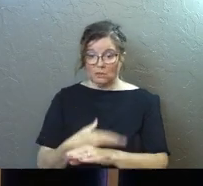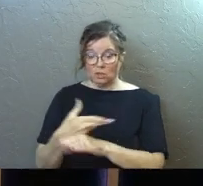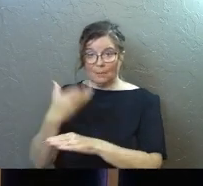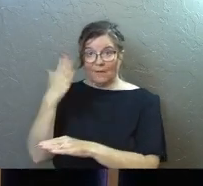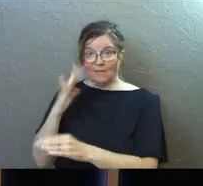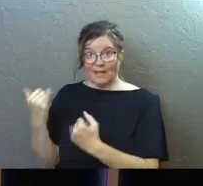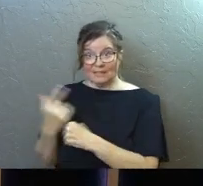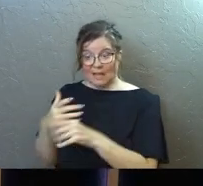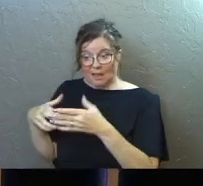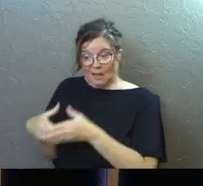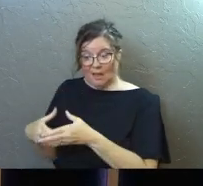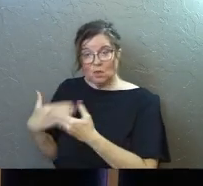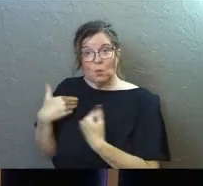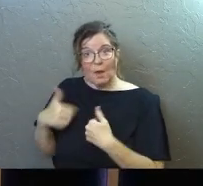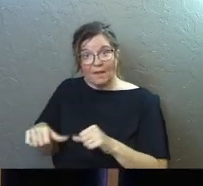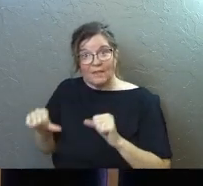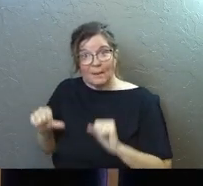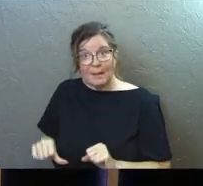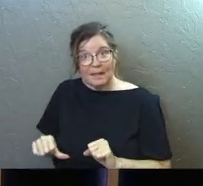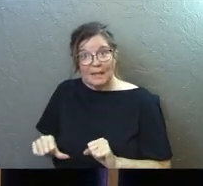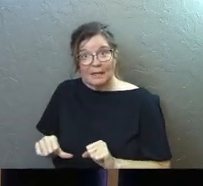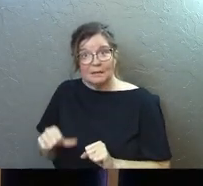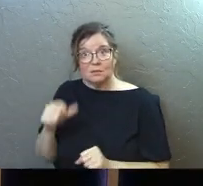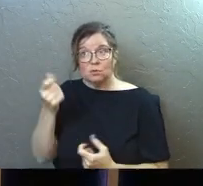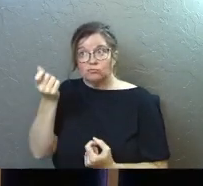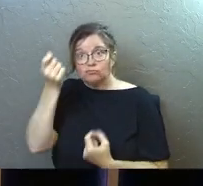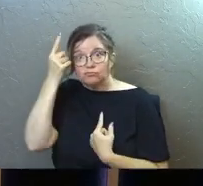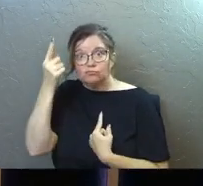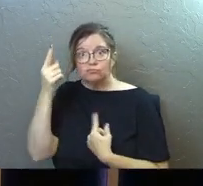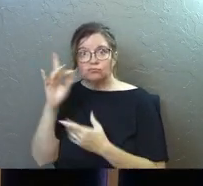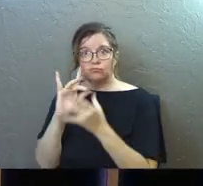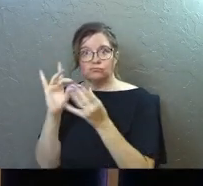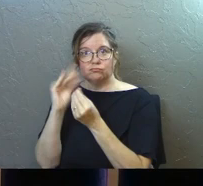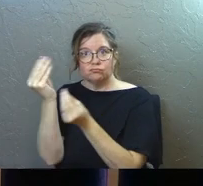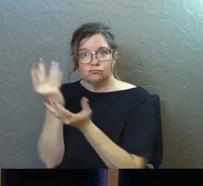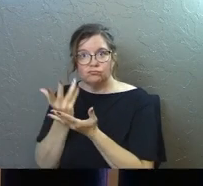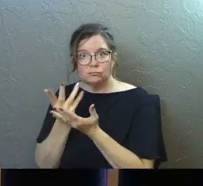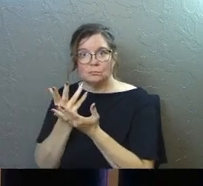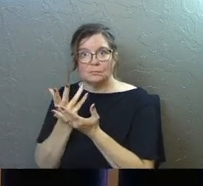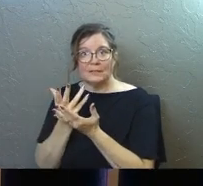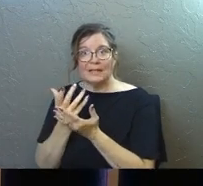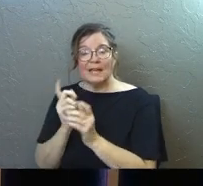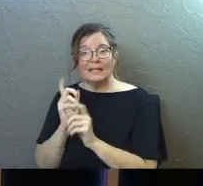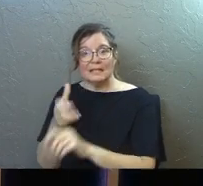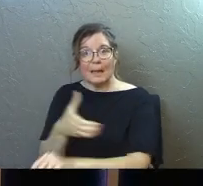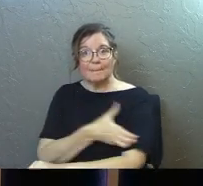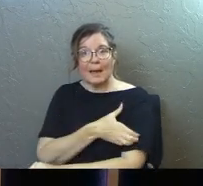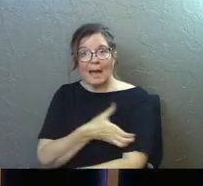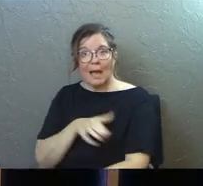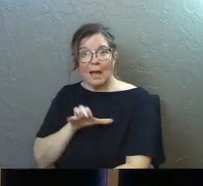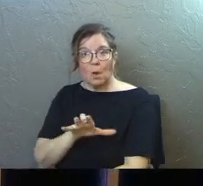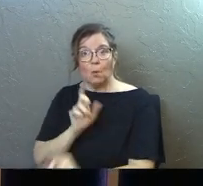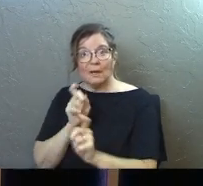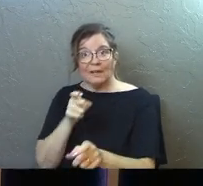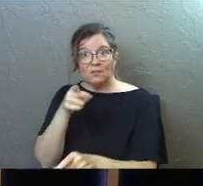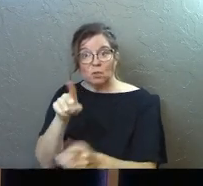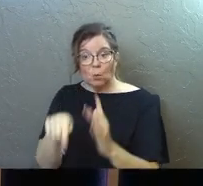sheep of God today, you have the ability to hear his voice. It's a superpower given to you at salvation.